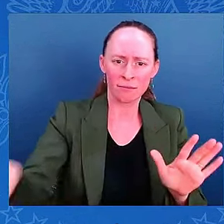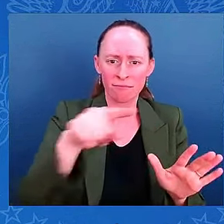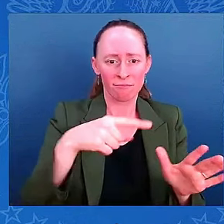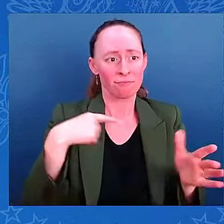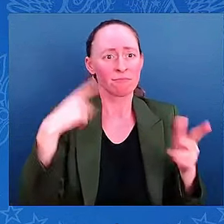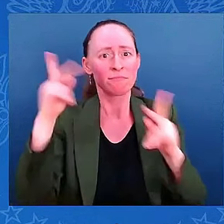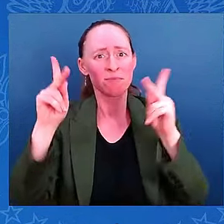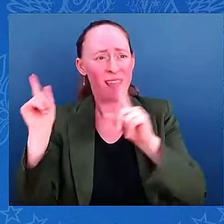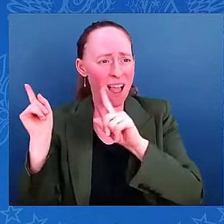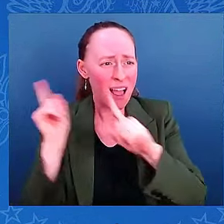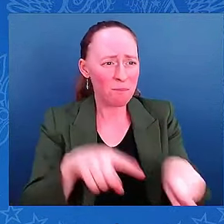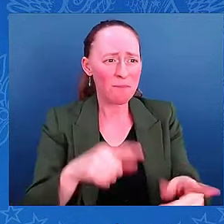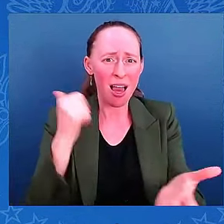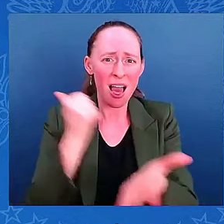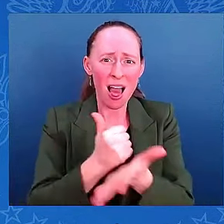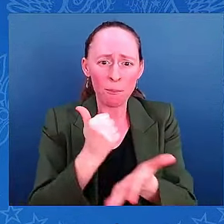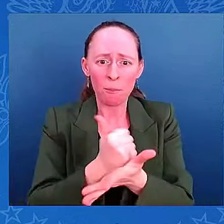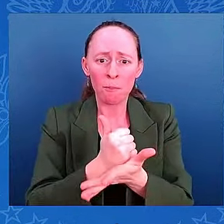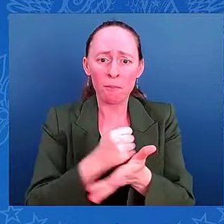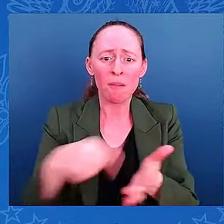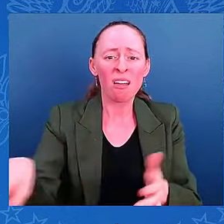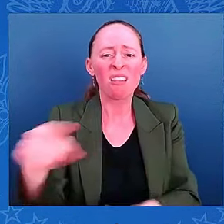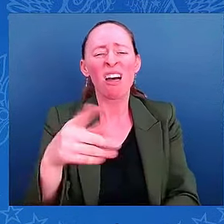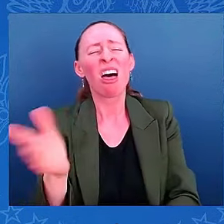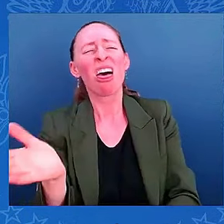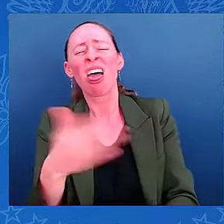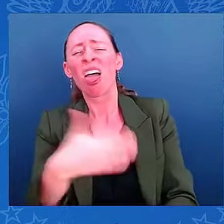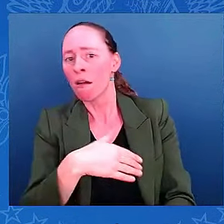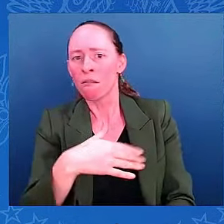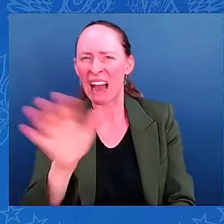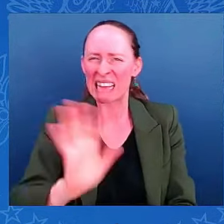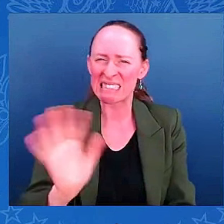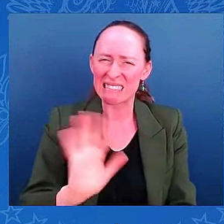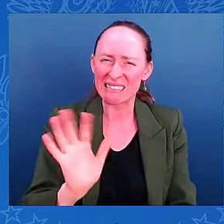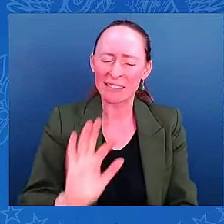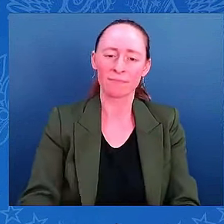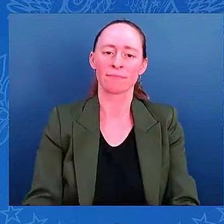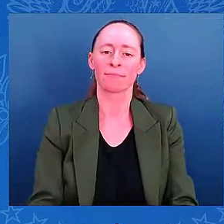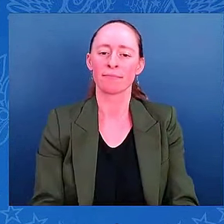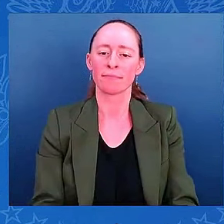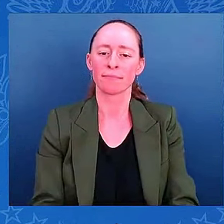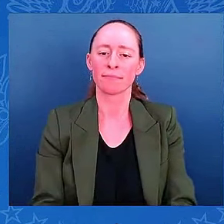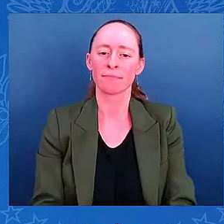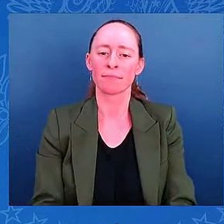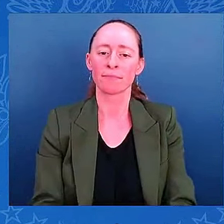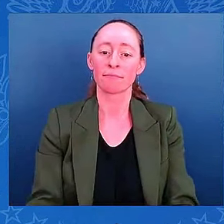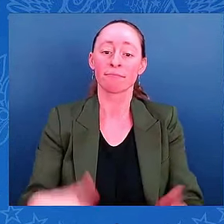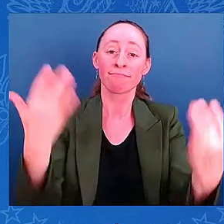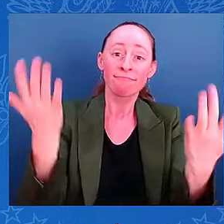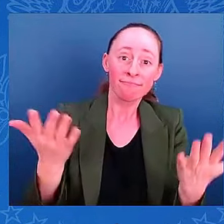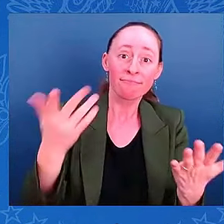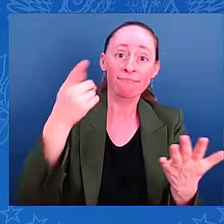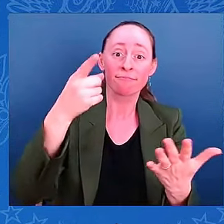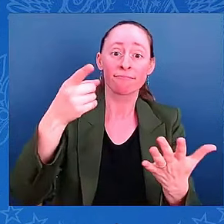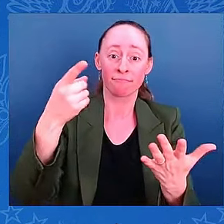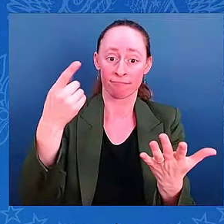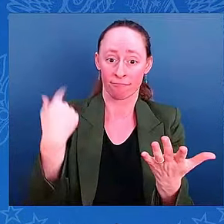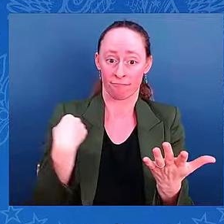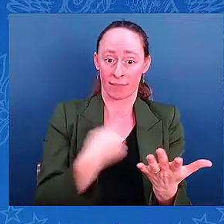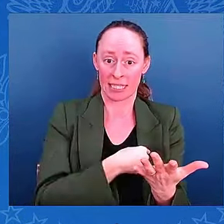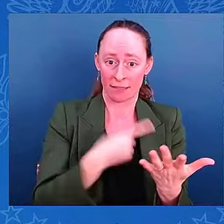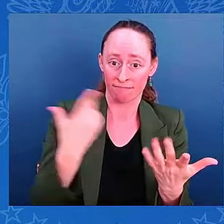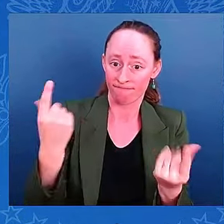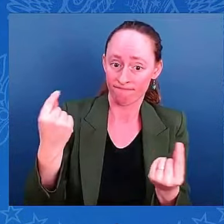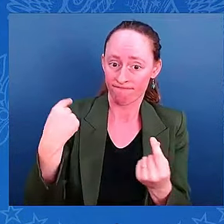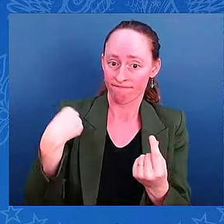the survivors. Mr. President, Madam Vice President, we are executing on your directive to not only rely on FEMA to